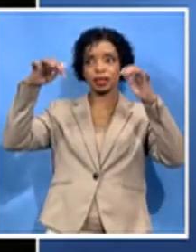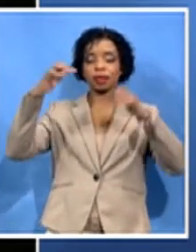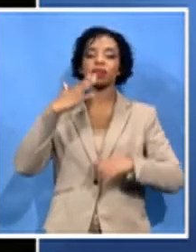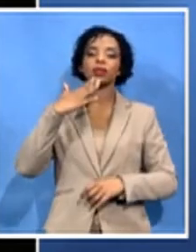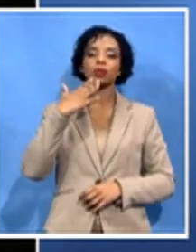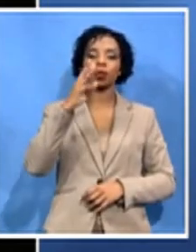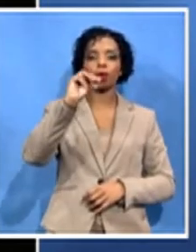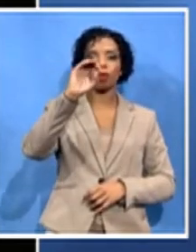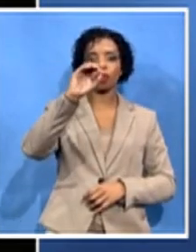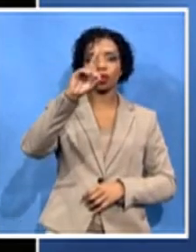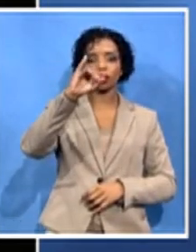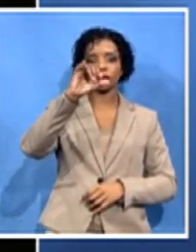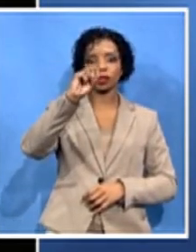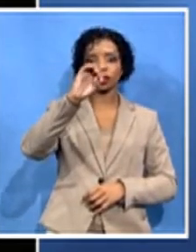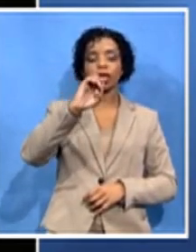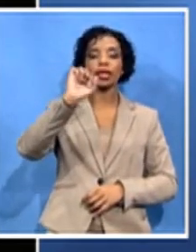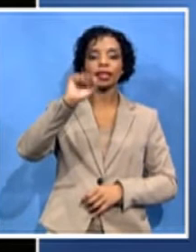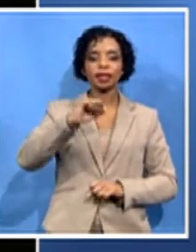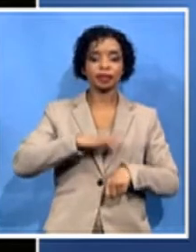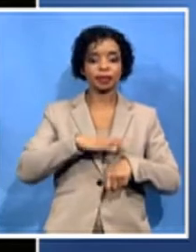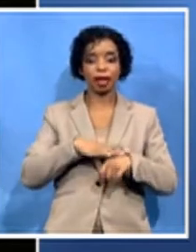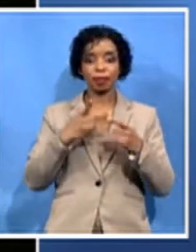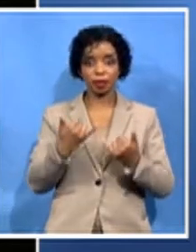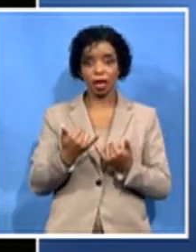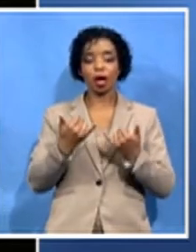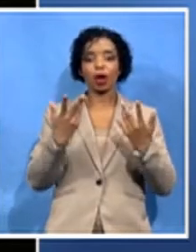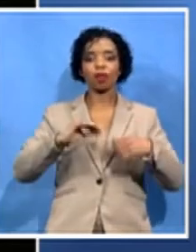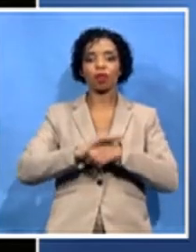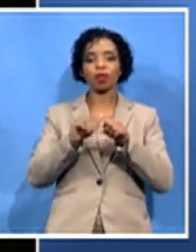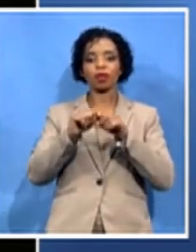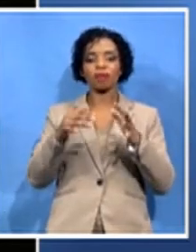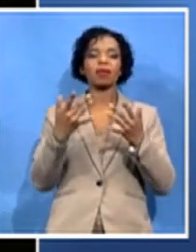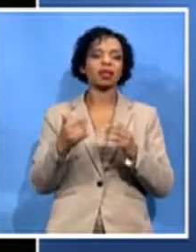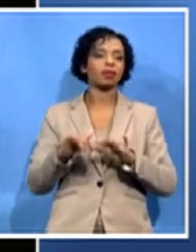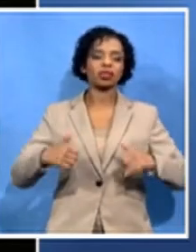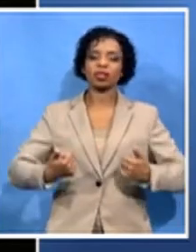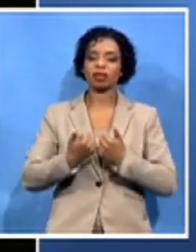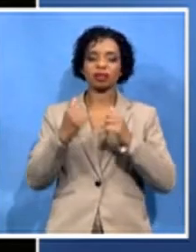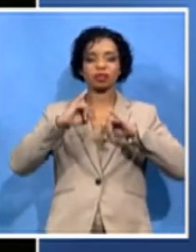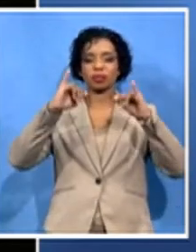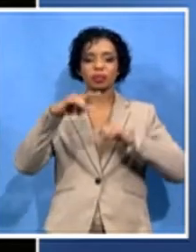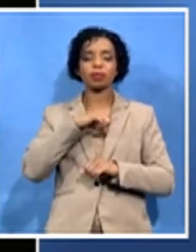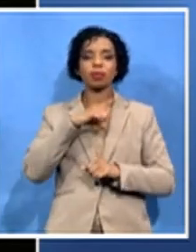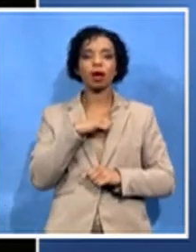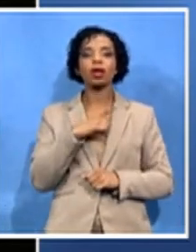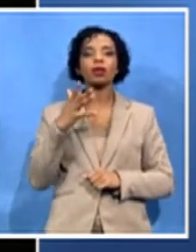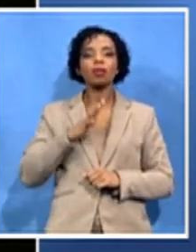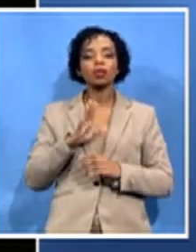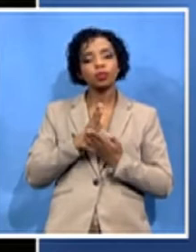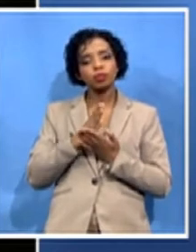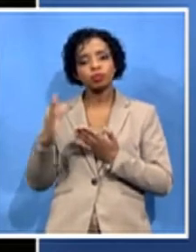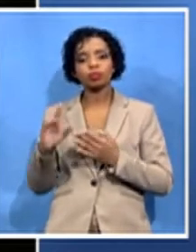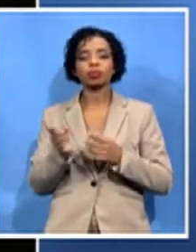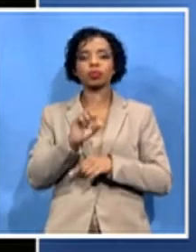a sort of a challenge and overcoming our traditional ways and mechanisms of how we